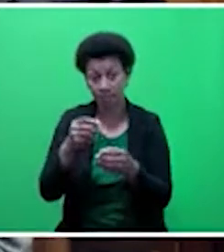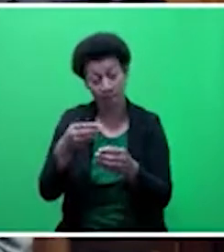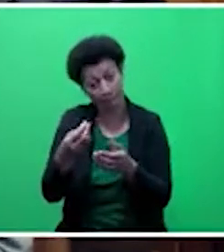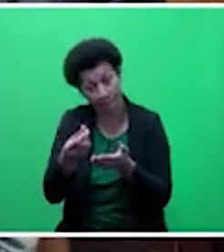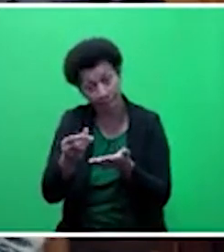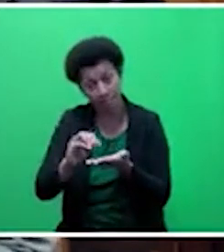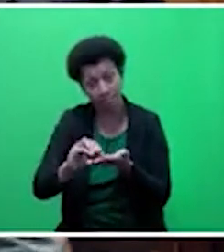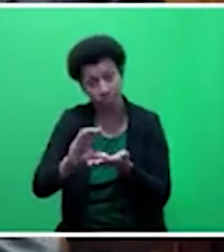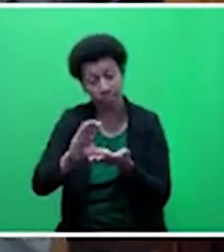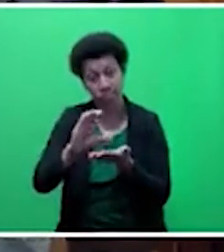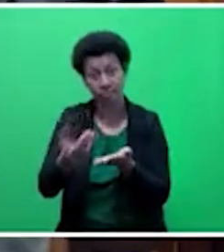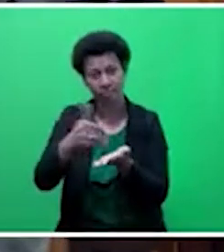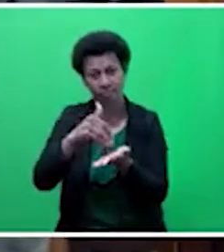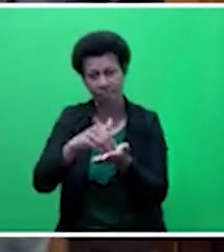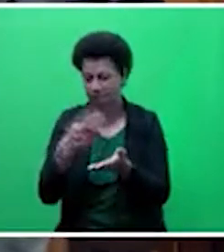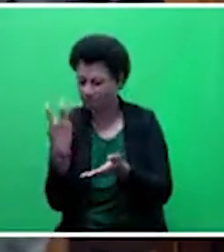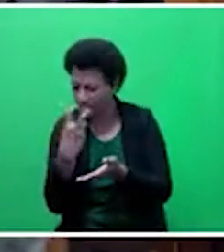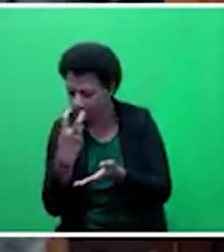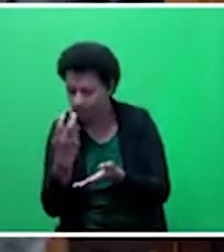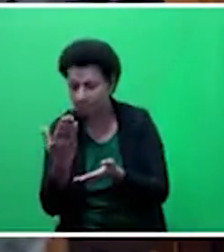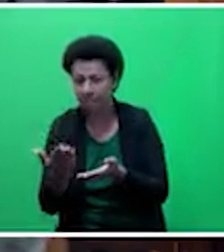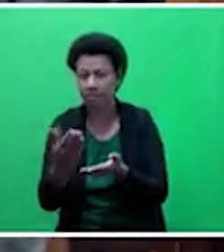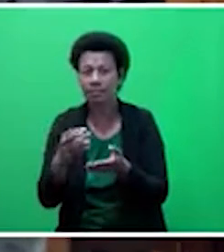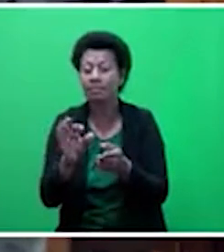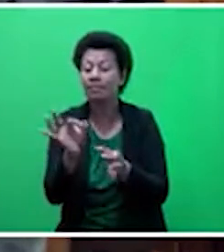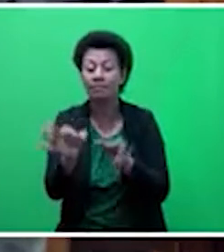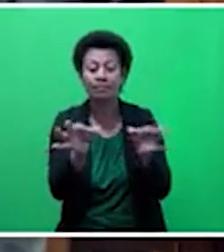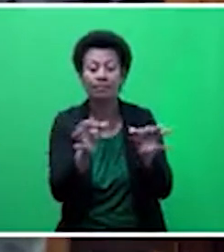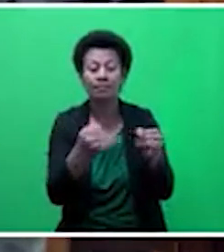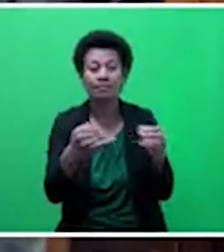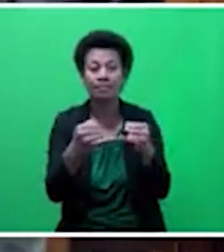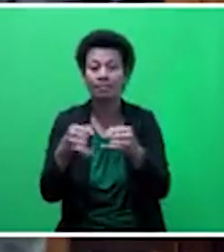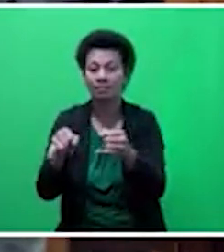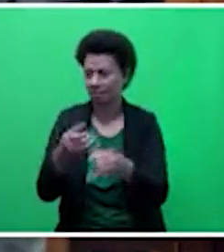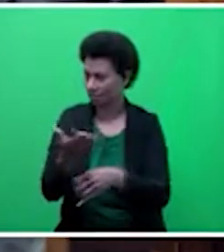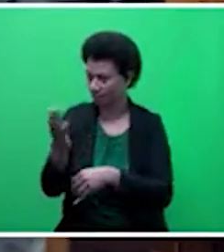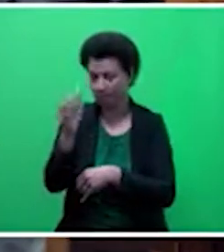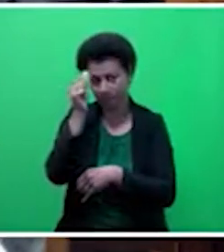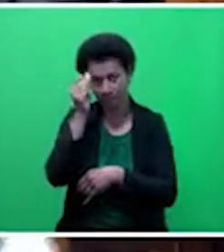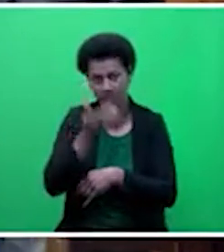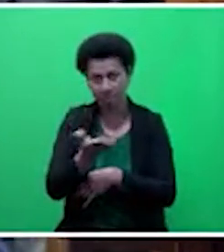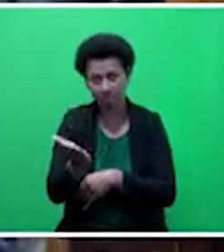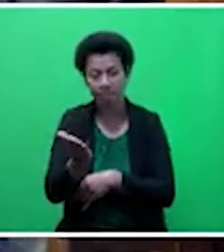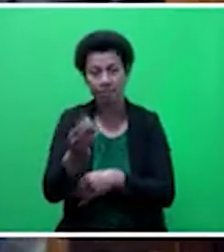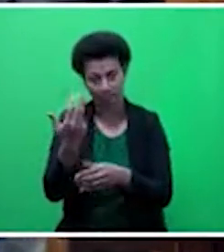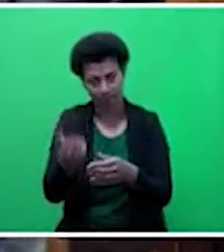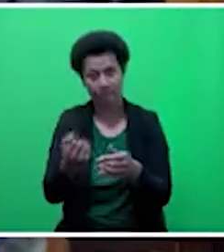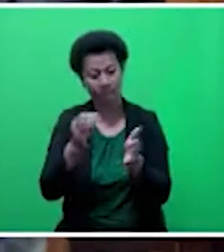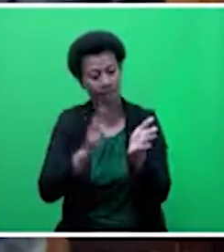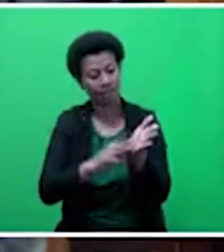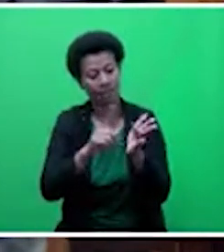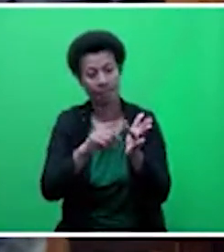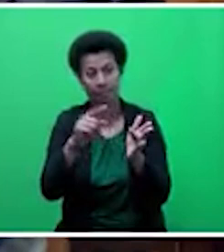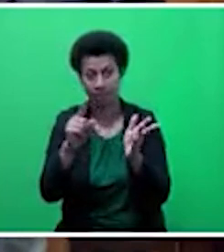inspections and tours to monitor business trades in rural and maritime regions. Honourable Kuru Dhani should know this. And in fact, they have an MOU with the